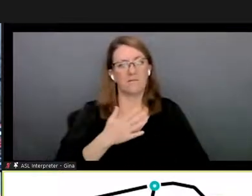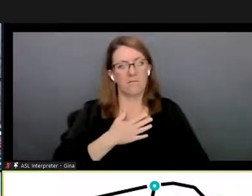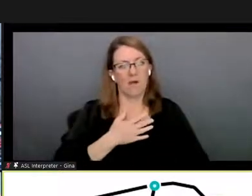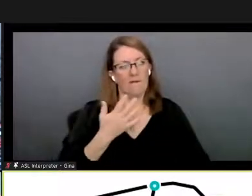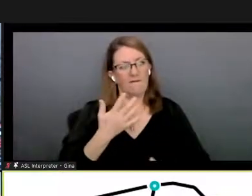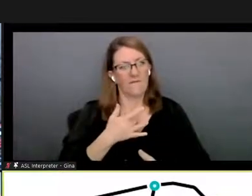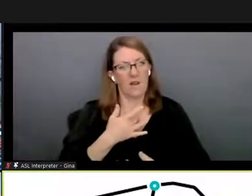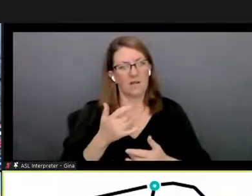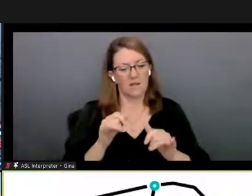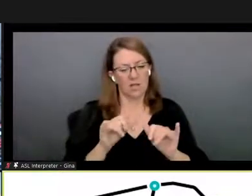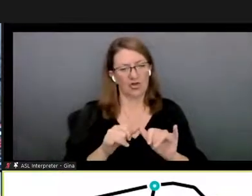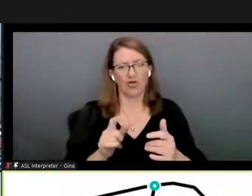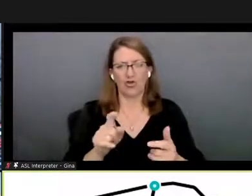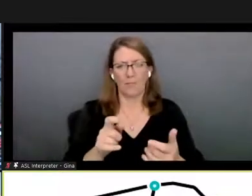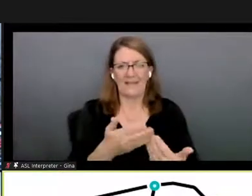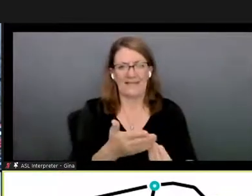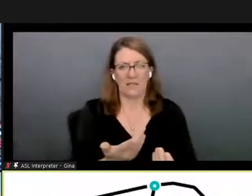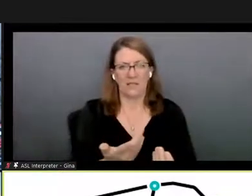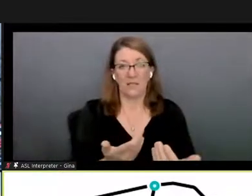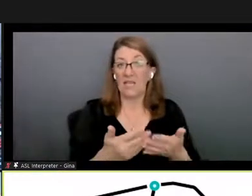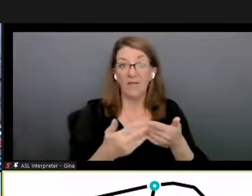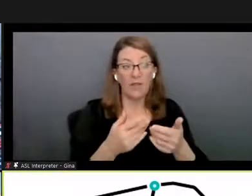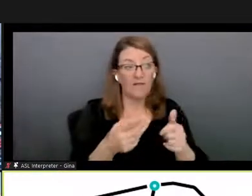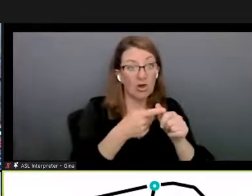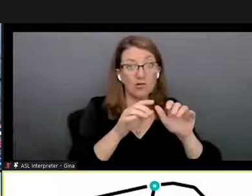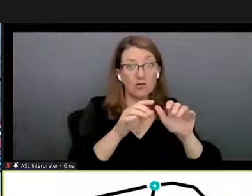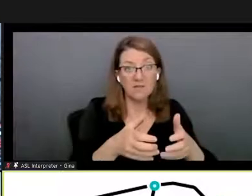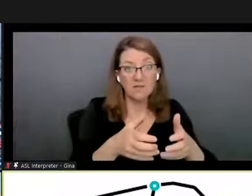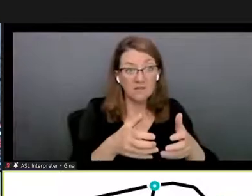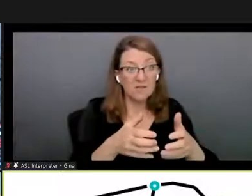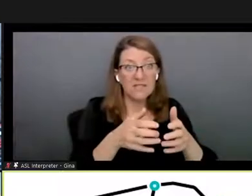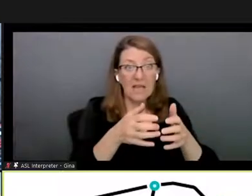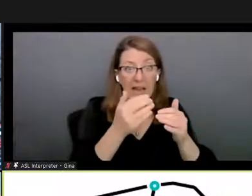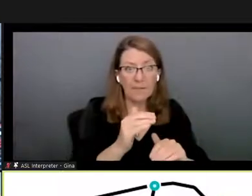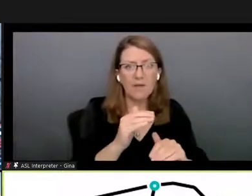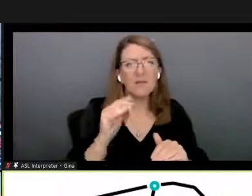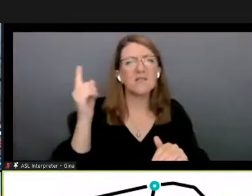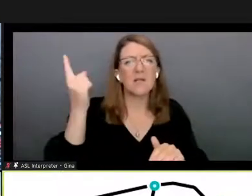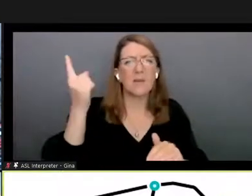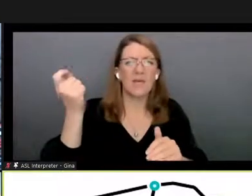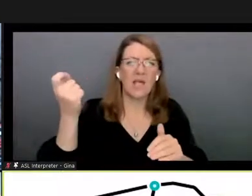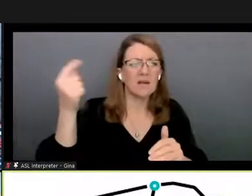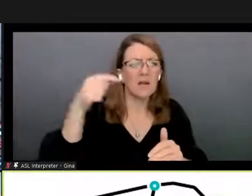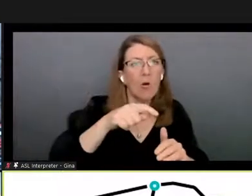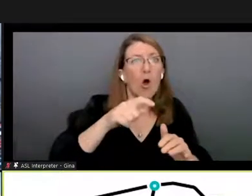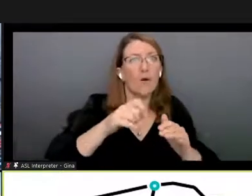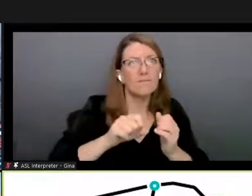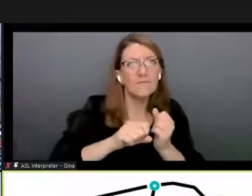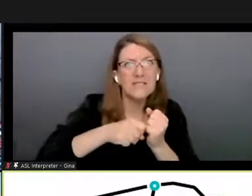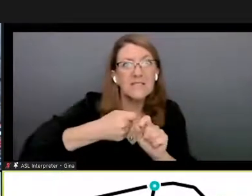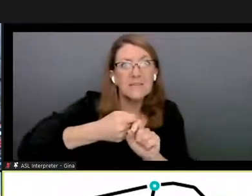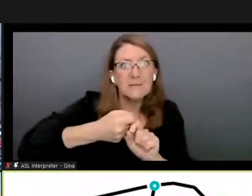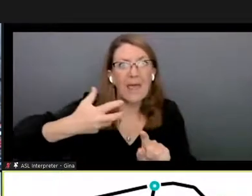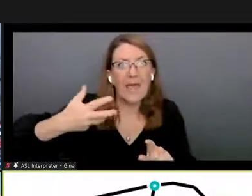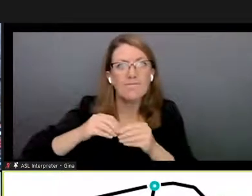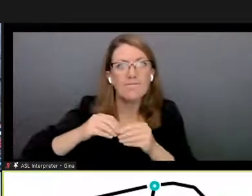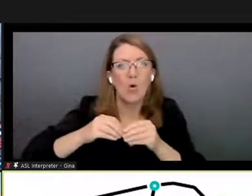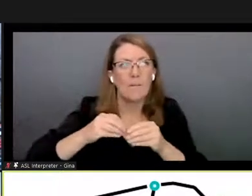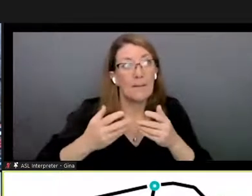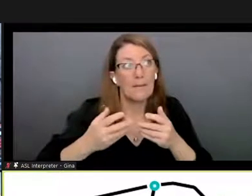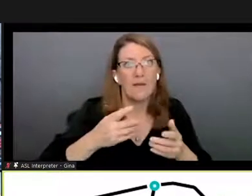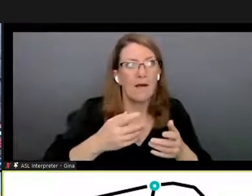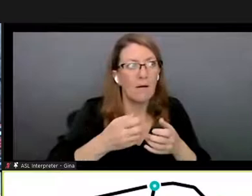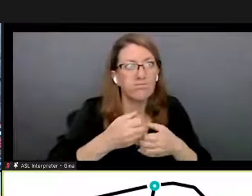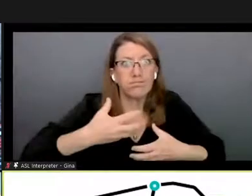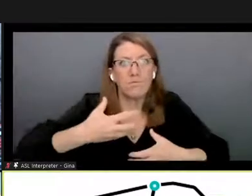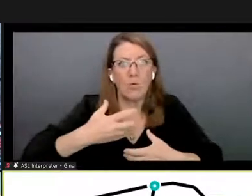and even if it's initially the first version is limited someone can like lane can come along and say i'm going to make a thousand word version over there okay